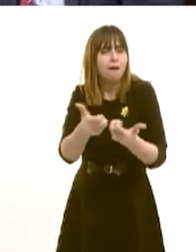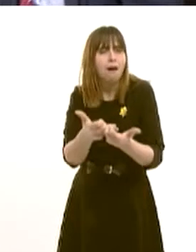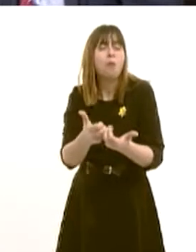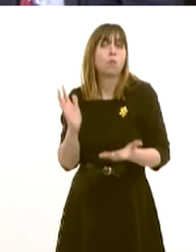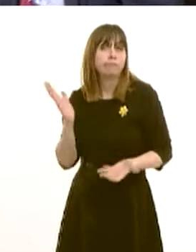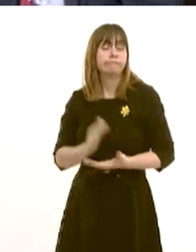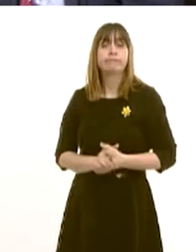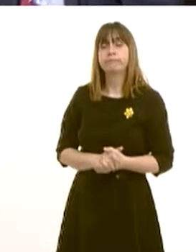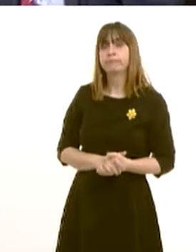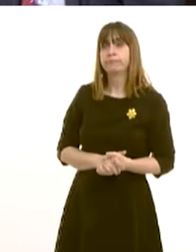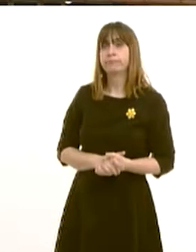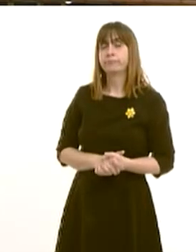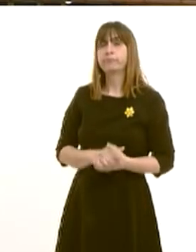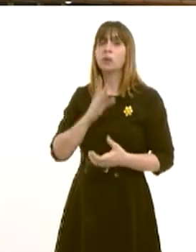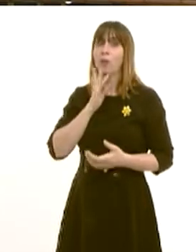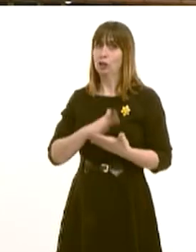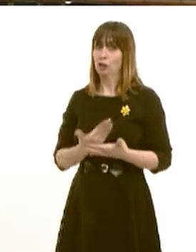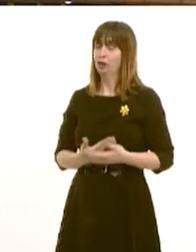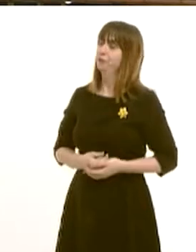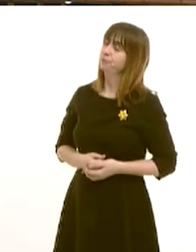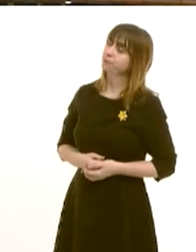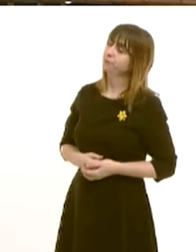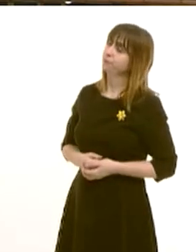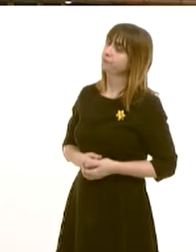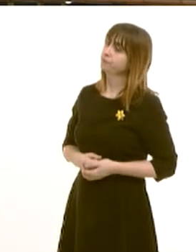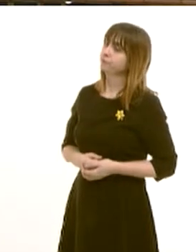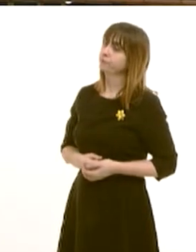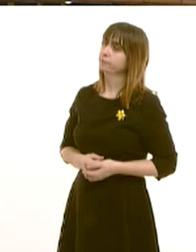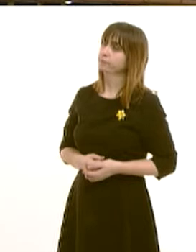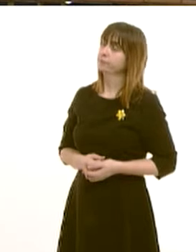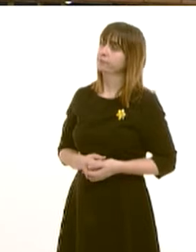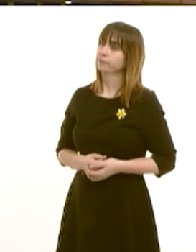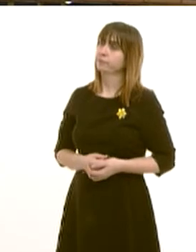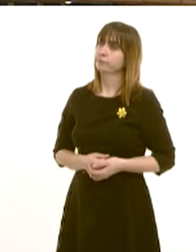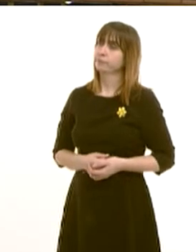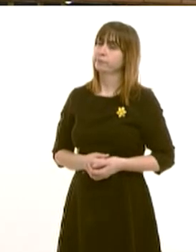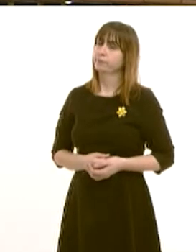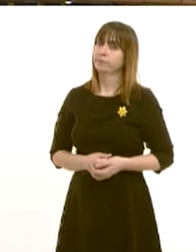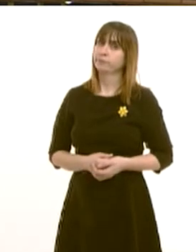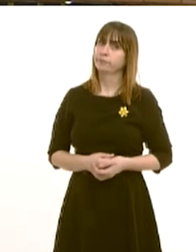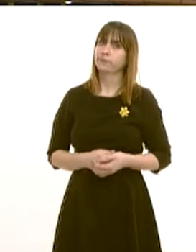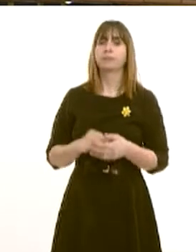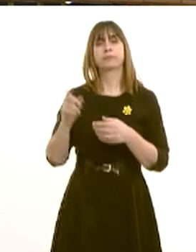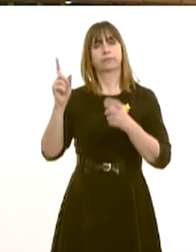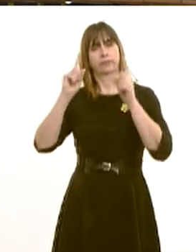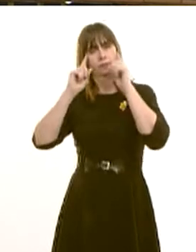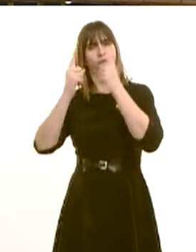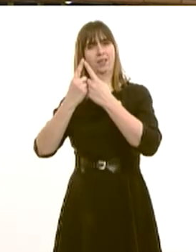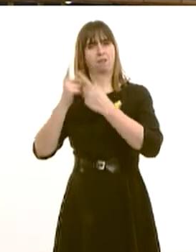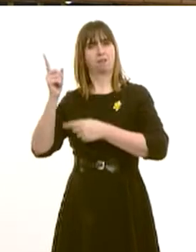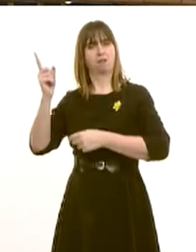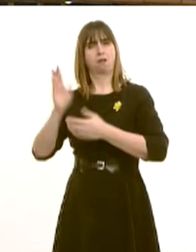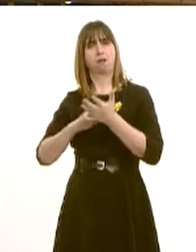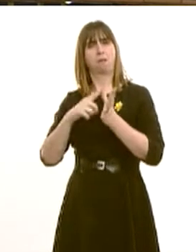Thank you very much. May I return to the statement made by Professor Mark Micklin yesterday